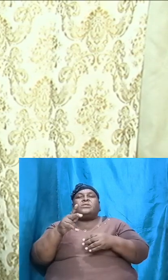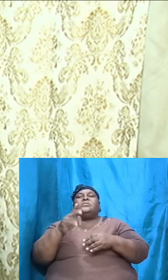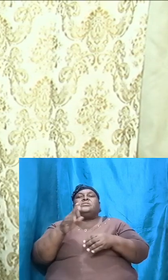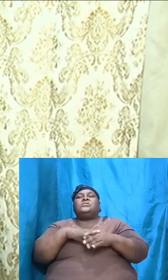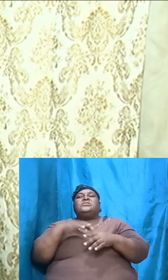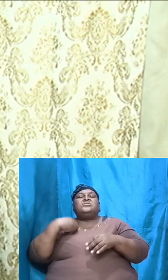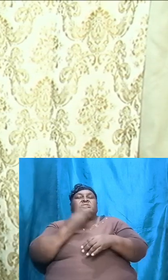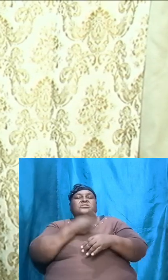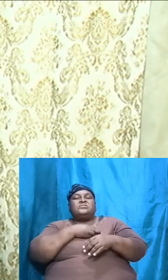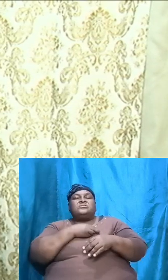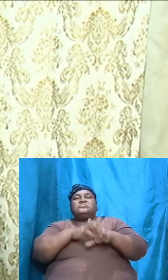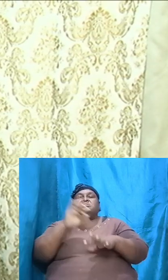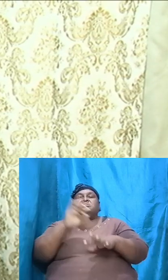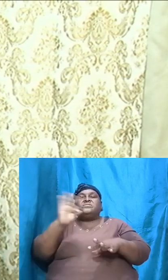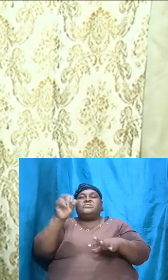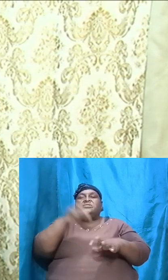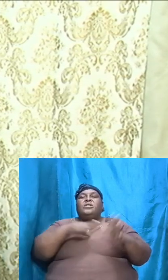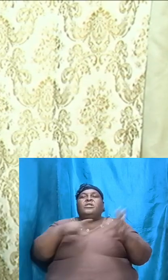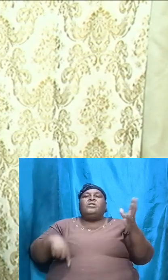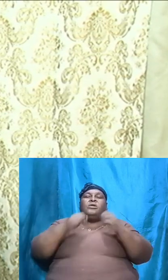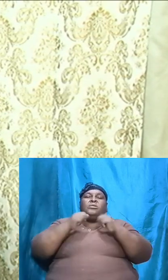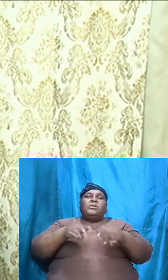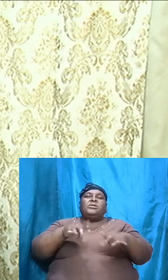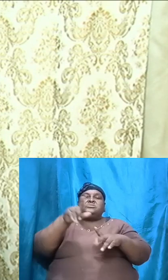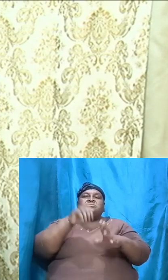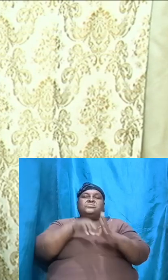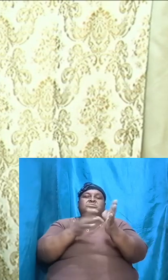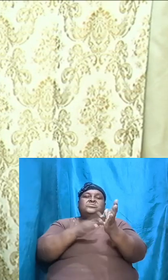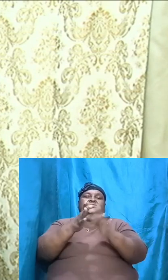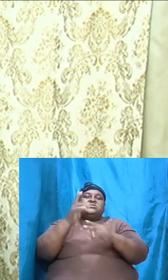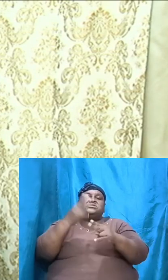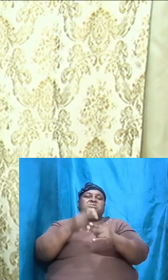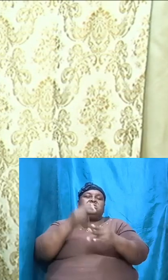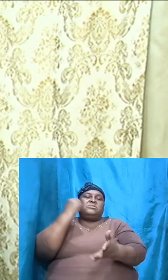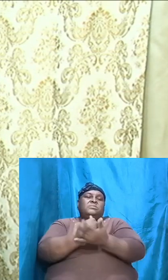the Lord bless you in Jesus name Amen